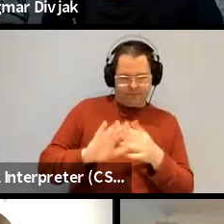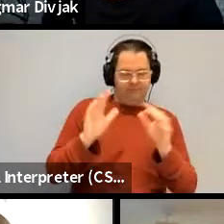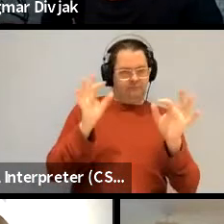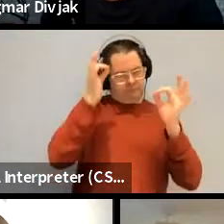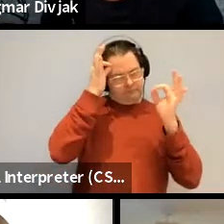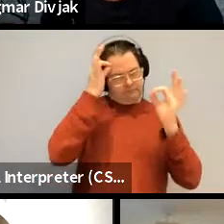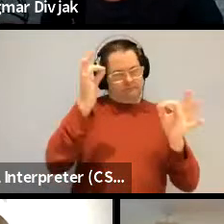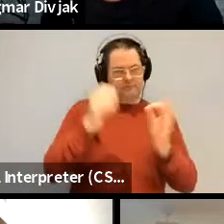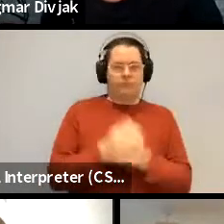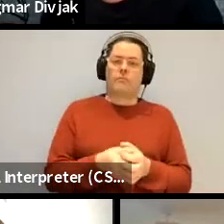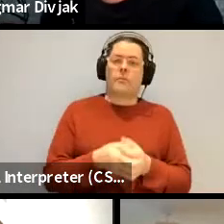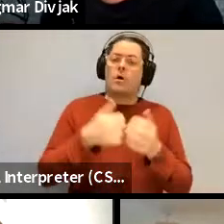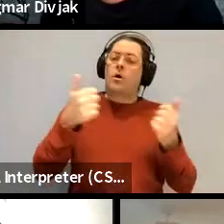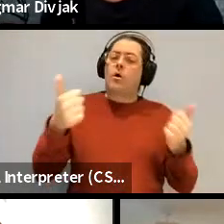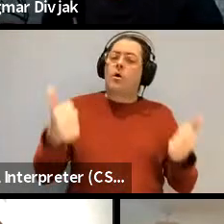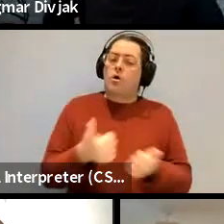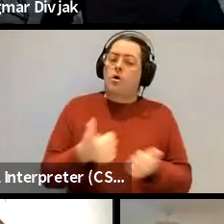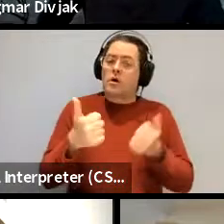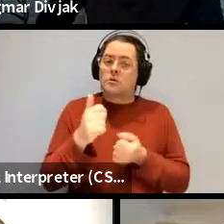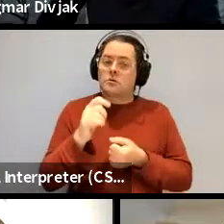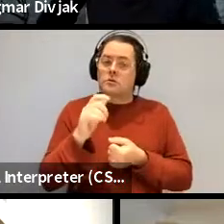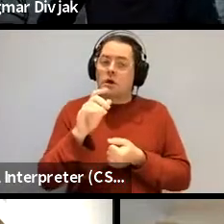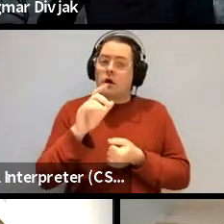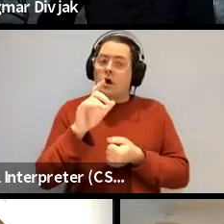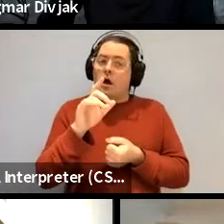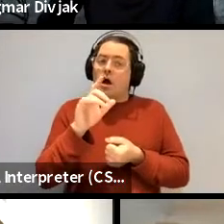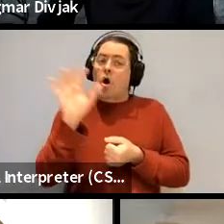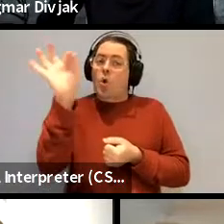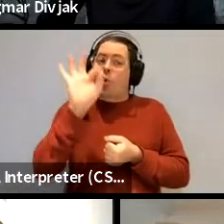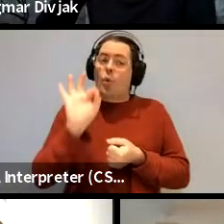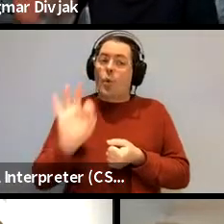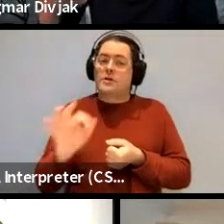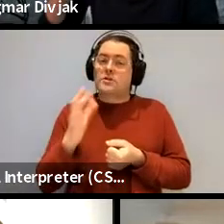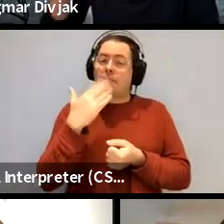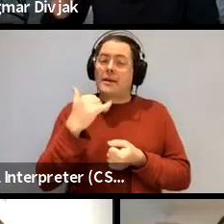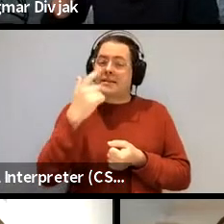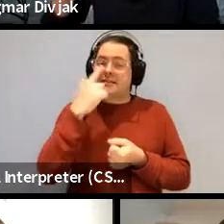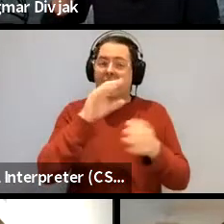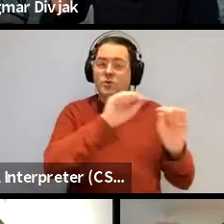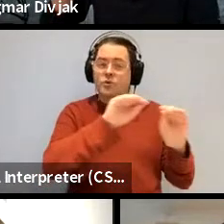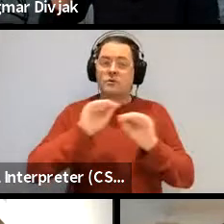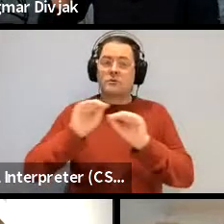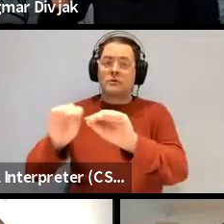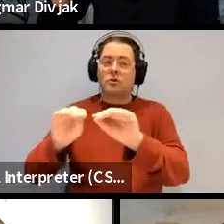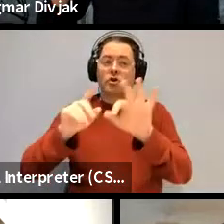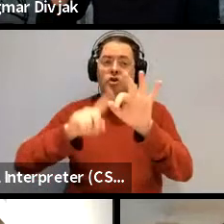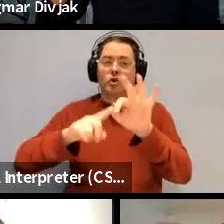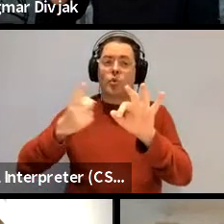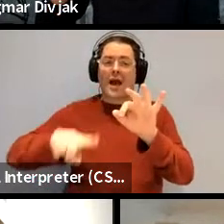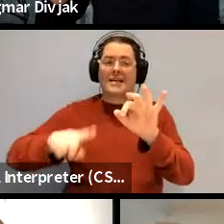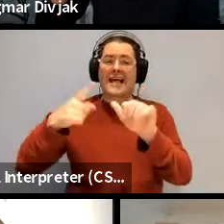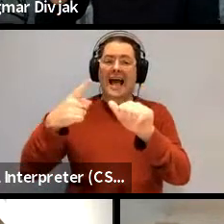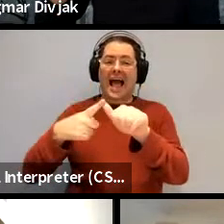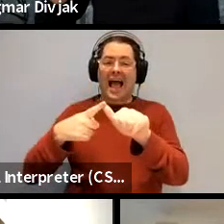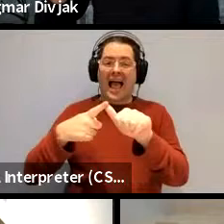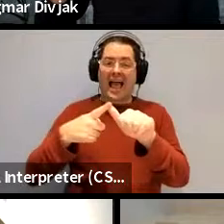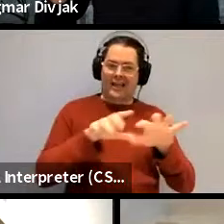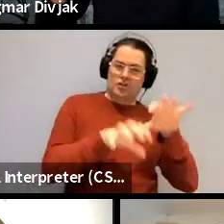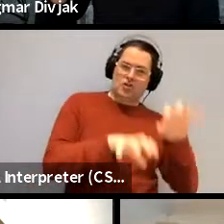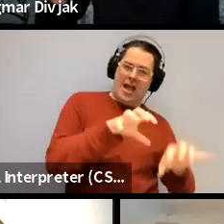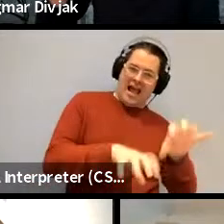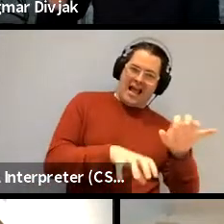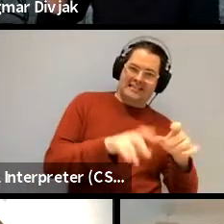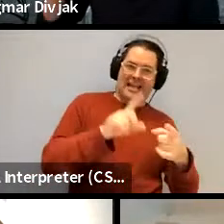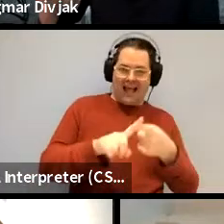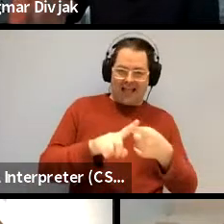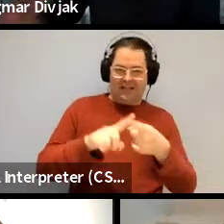and before we open up to the panel can i also ask people to move the questions if possible into the question and answer box you have you have both a chat and you should also have a q a